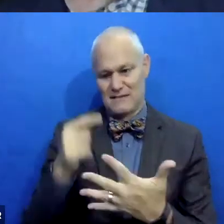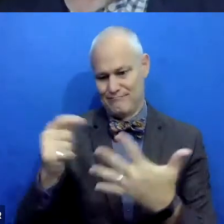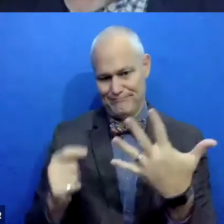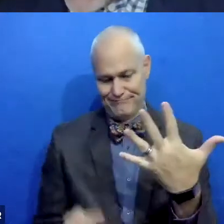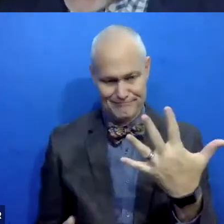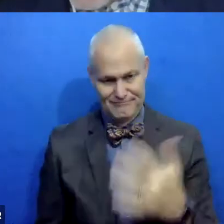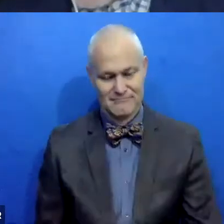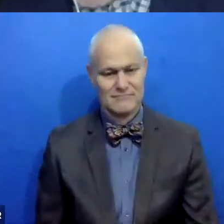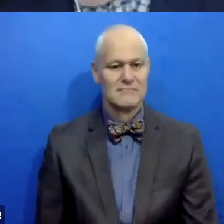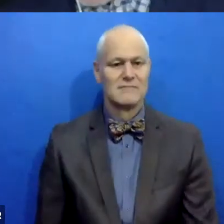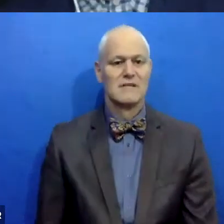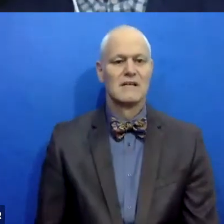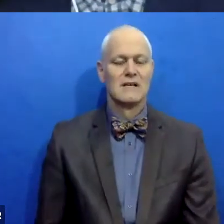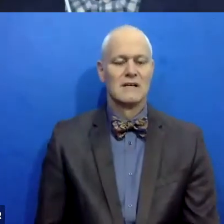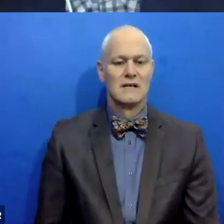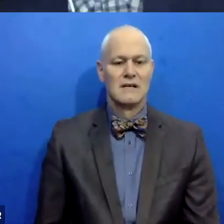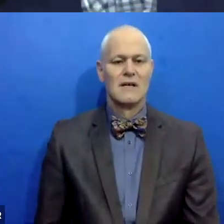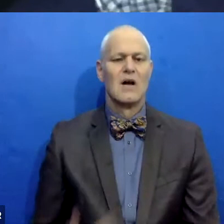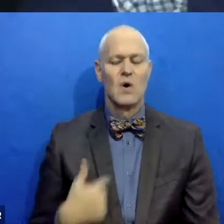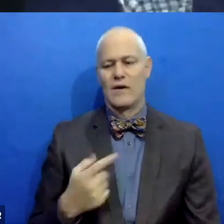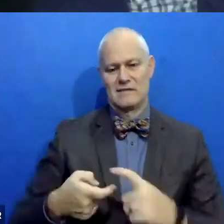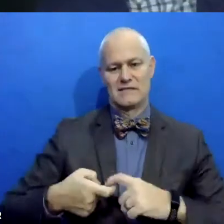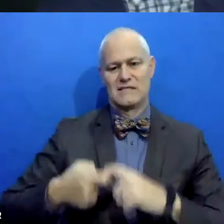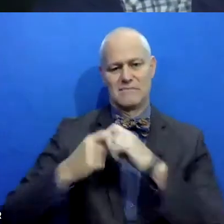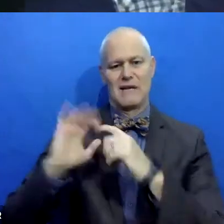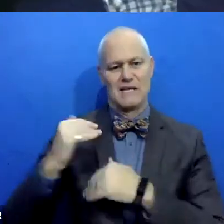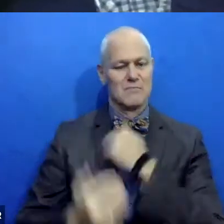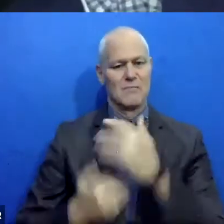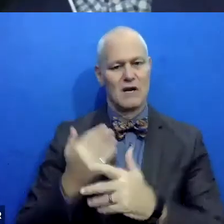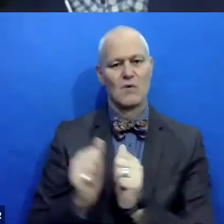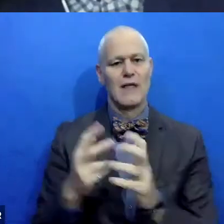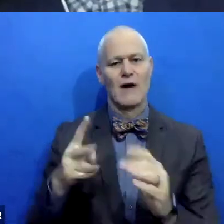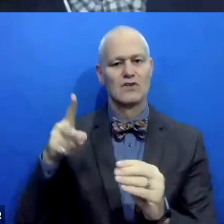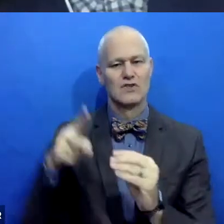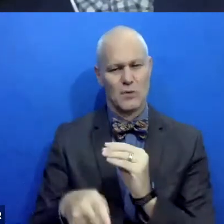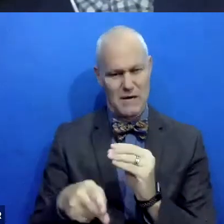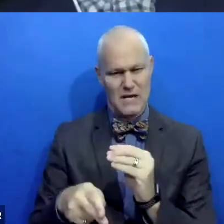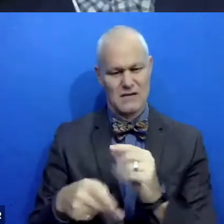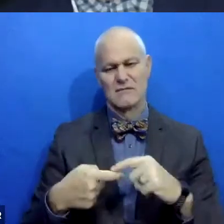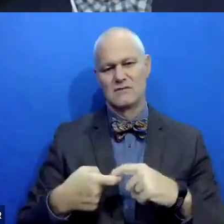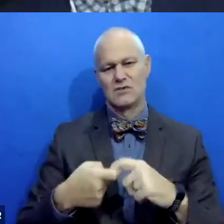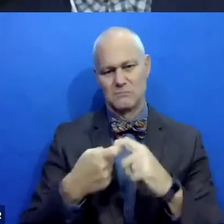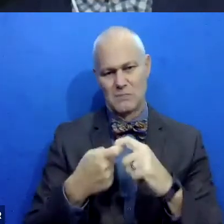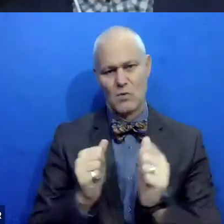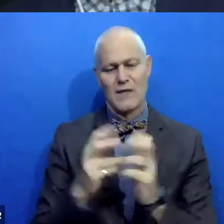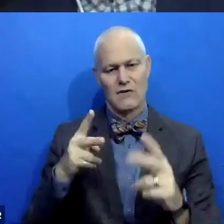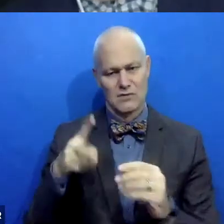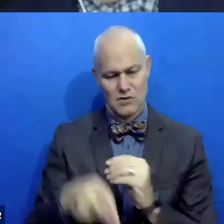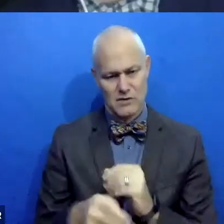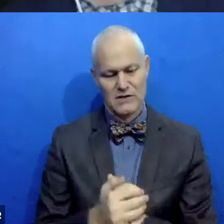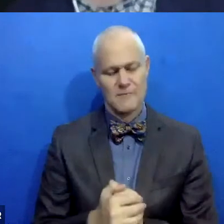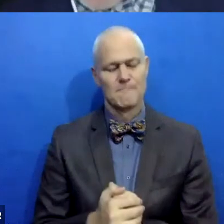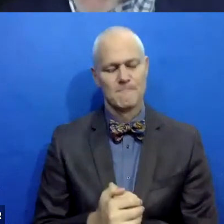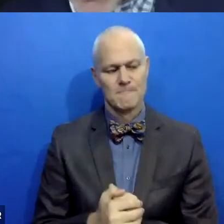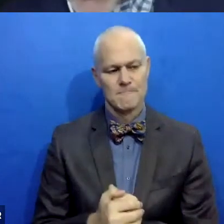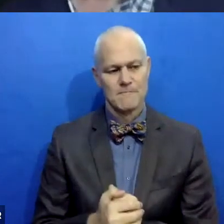we have suspended his process without terminating it. So, um, and we're